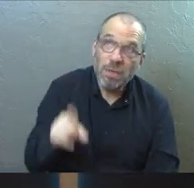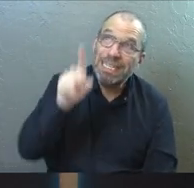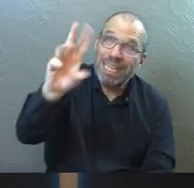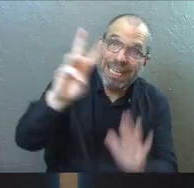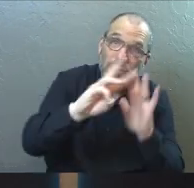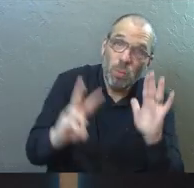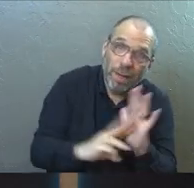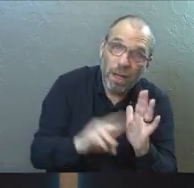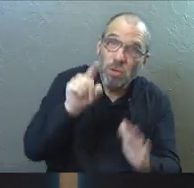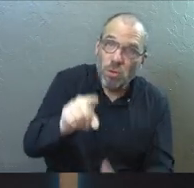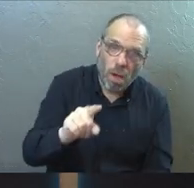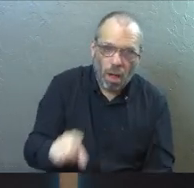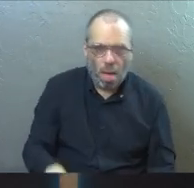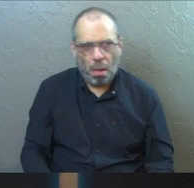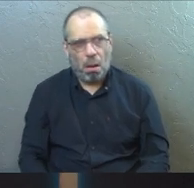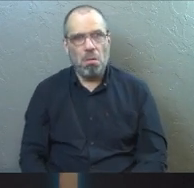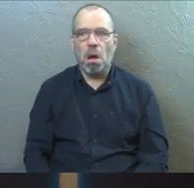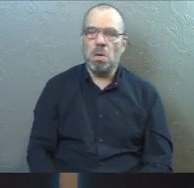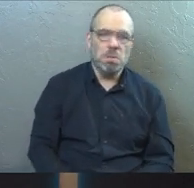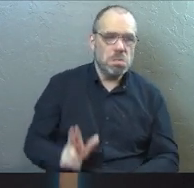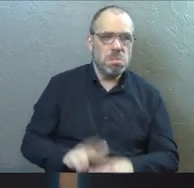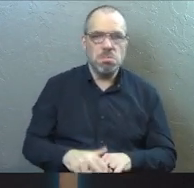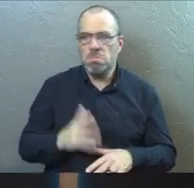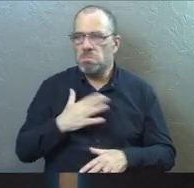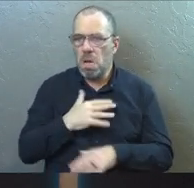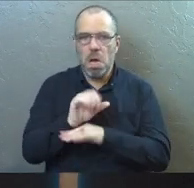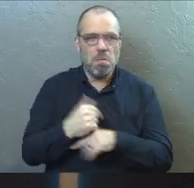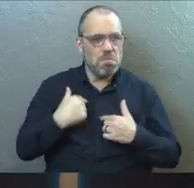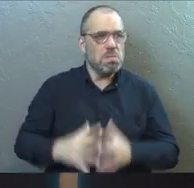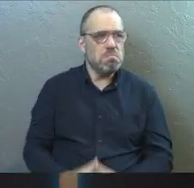God's will is not that you are, well, you're just this way.